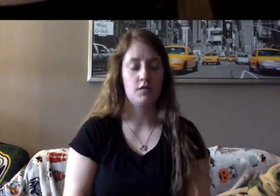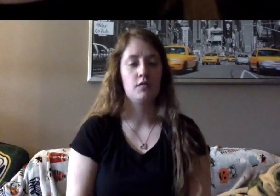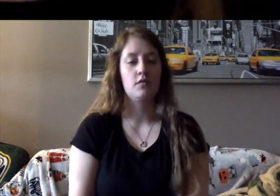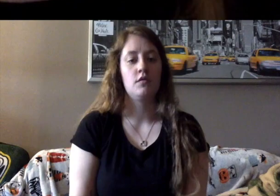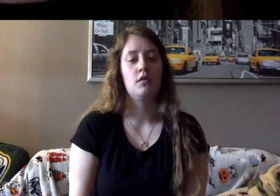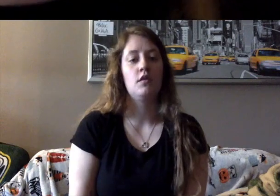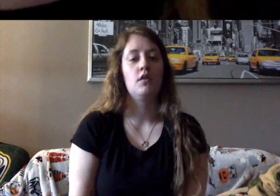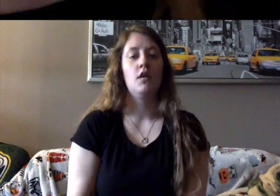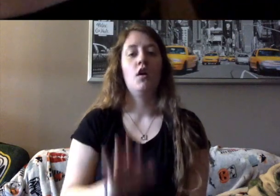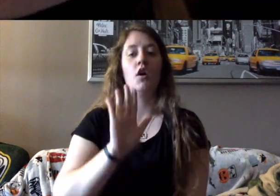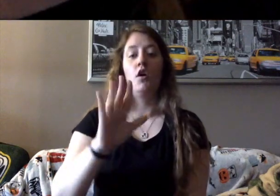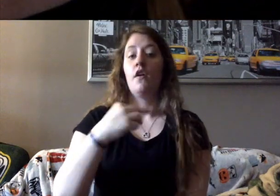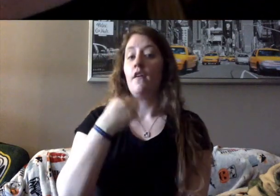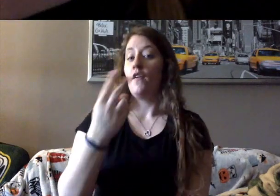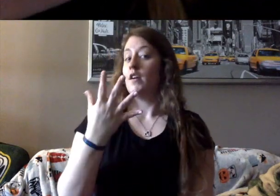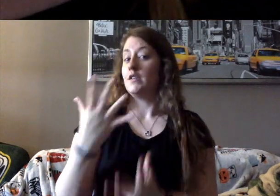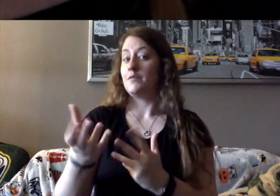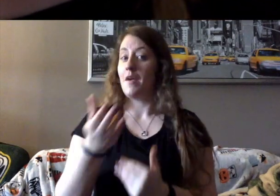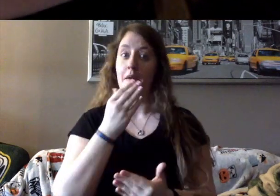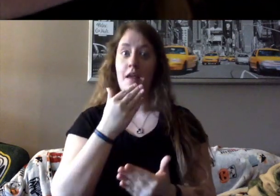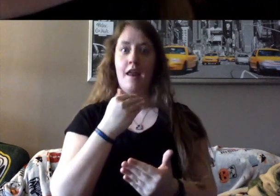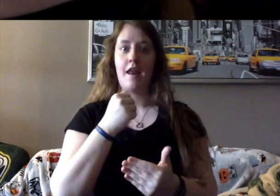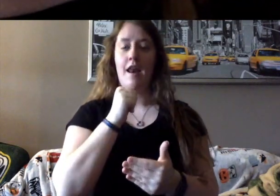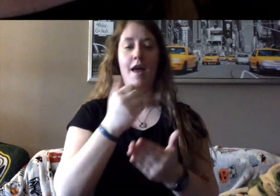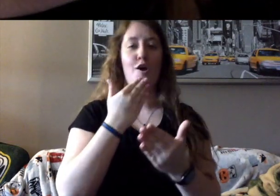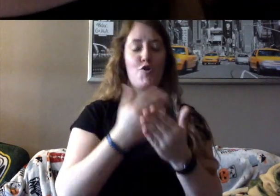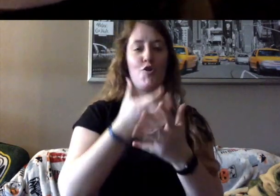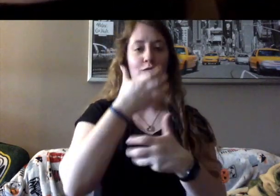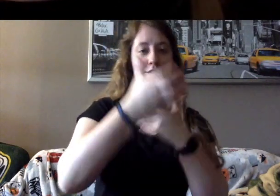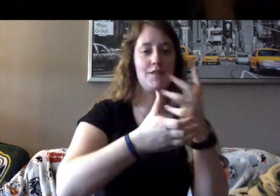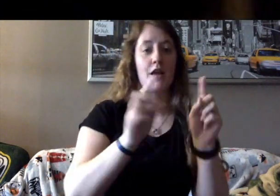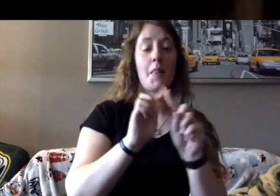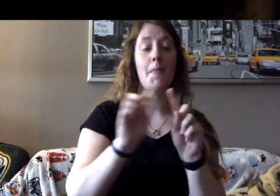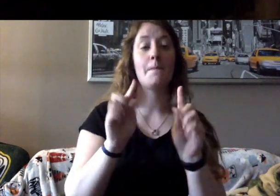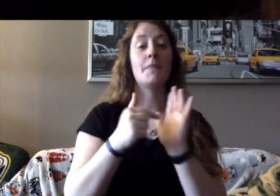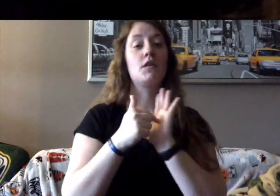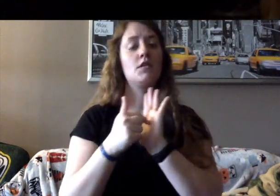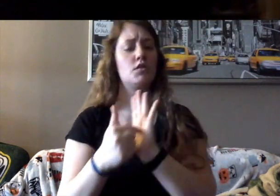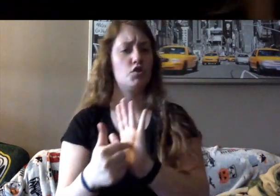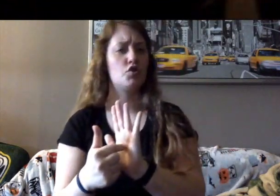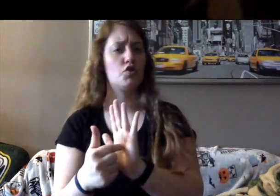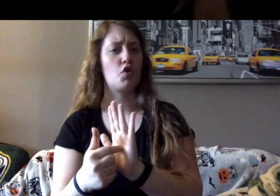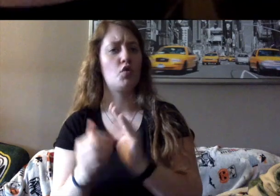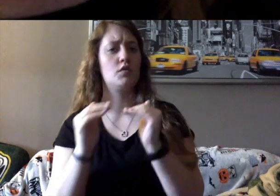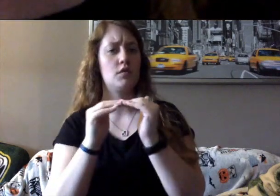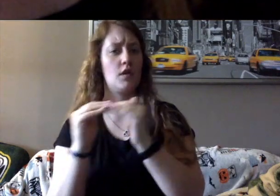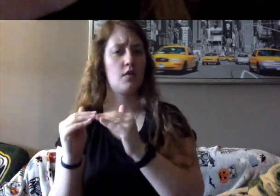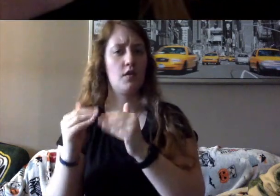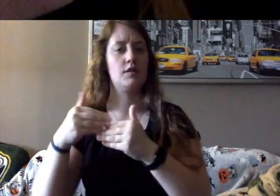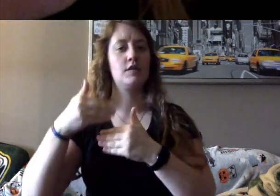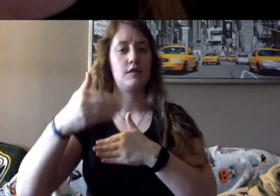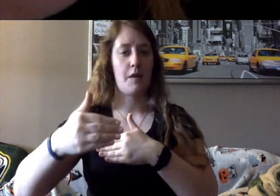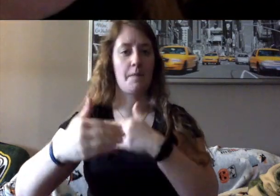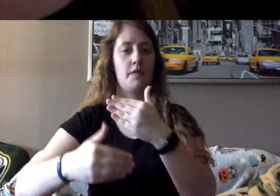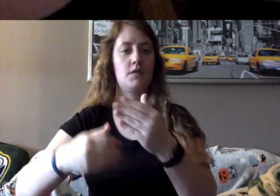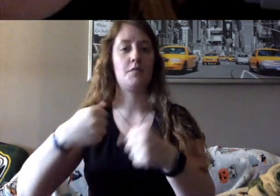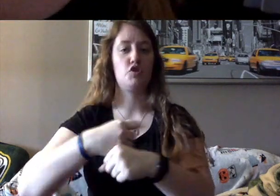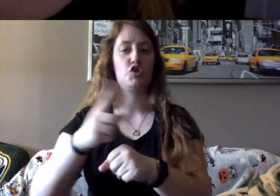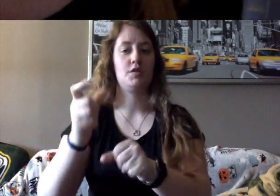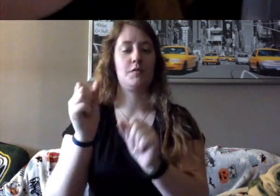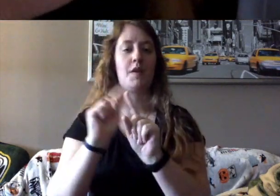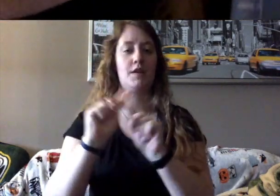but it sings out for equality. Step by step, step has made a difference. One